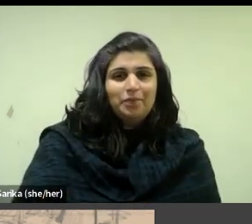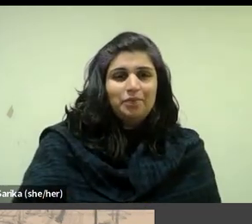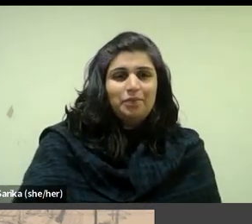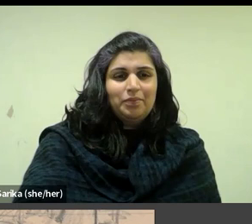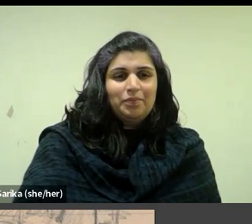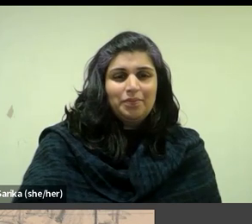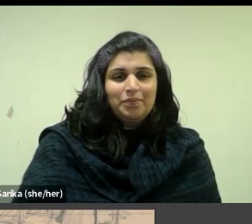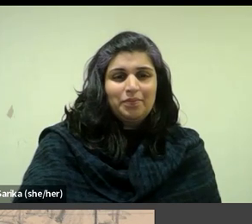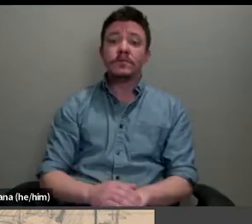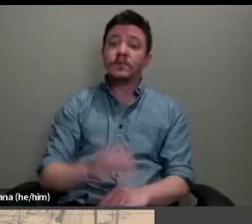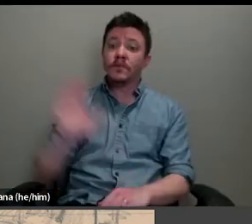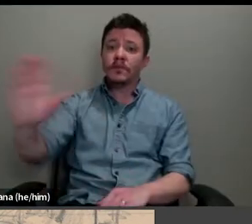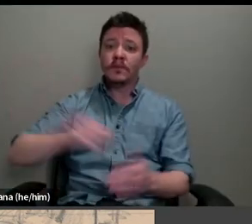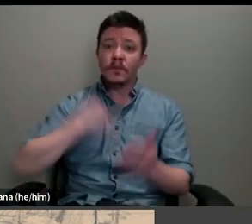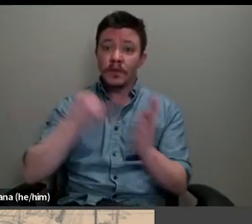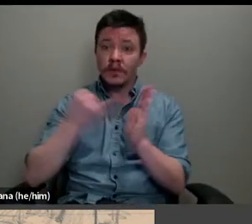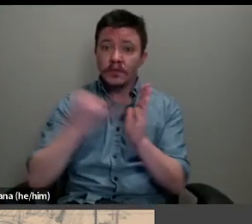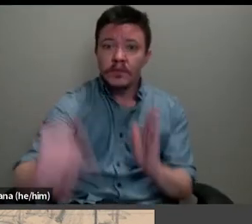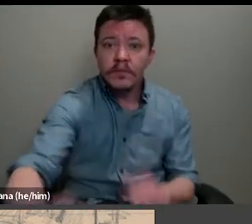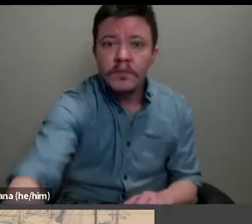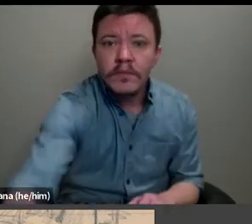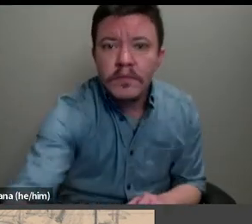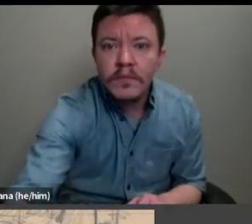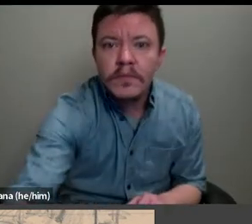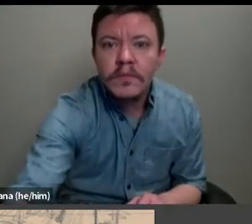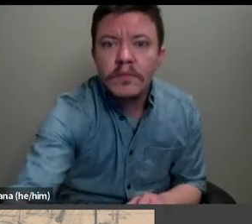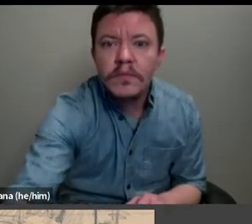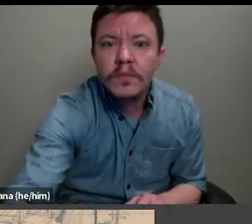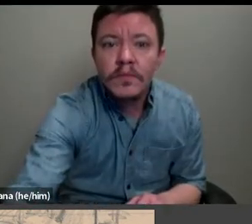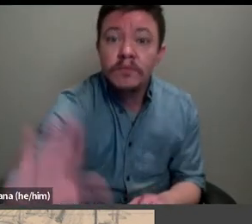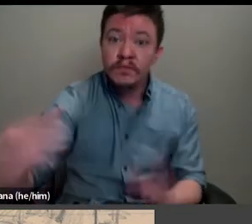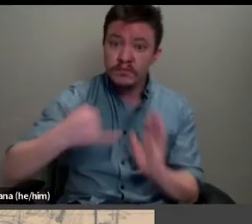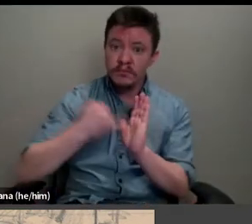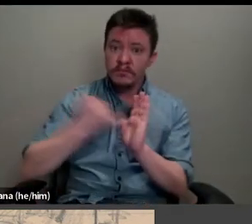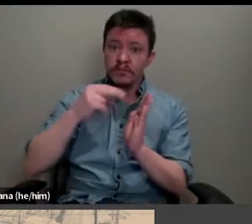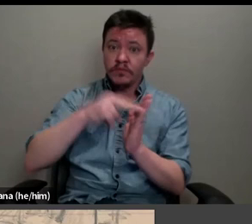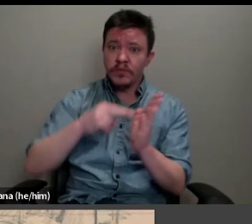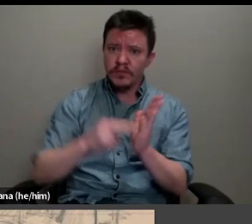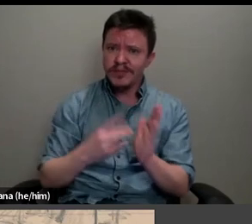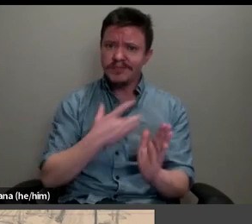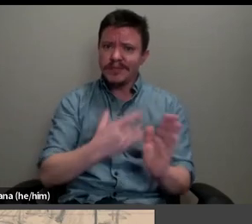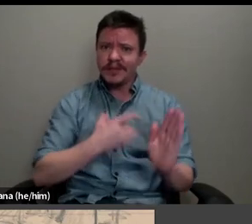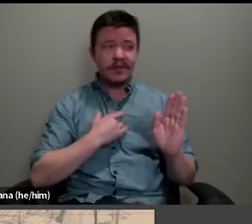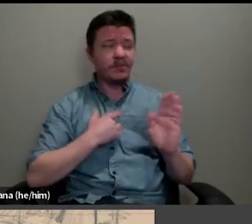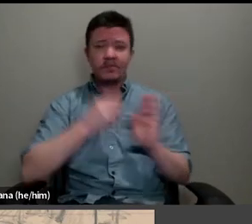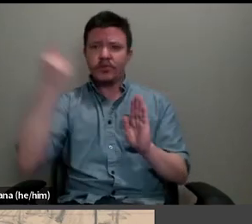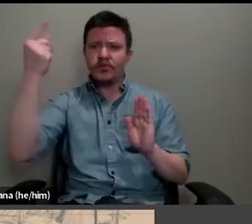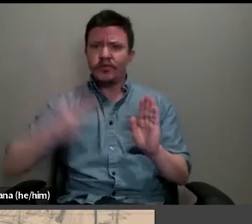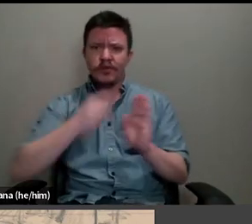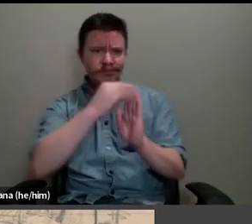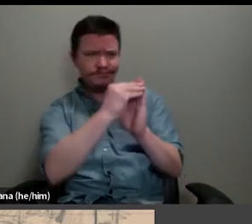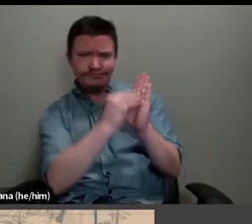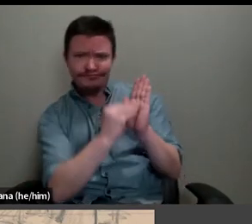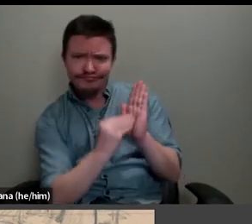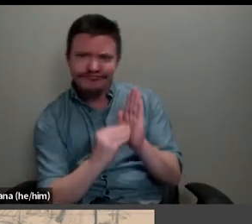is typically crammed with diminutive sketches of which seven vignettes can be determined. The